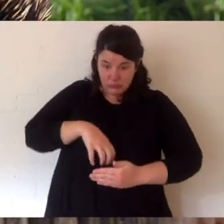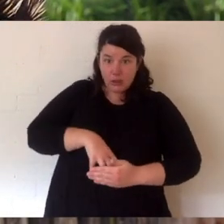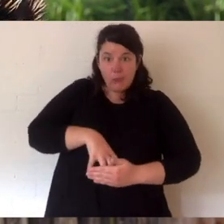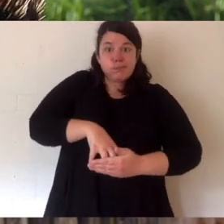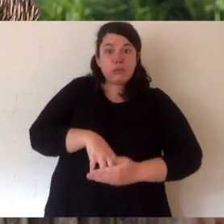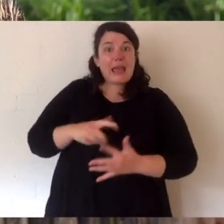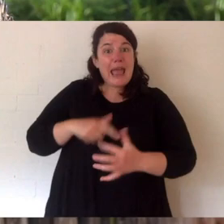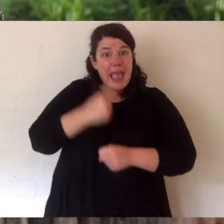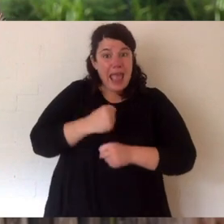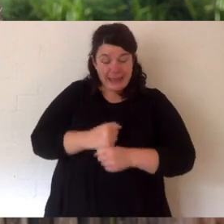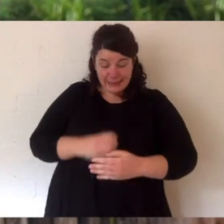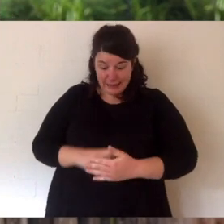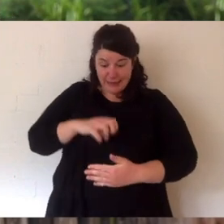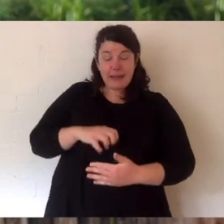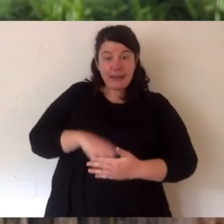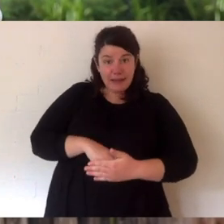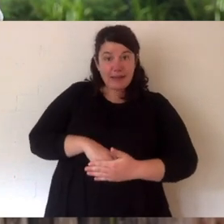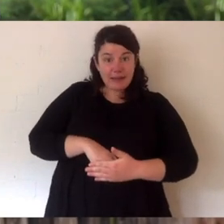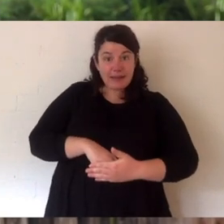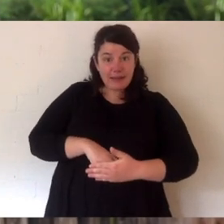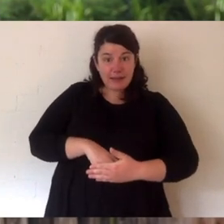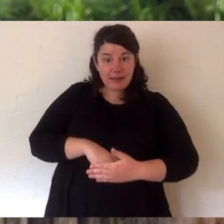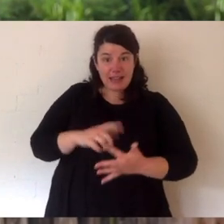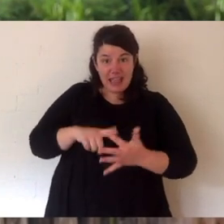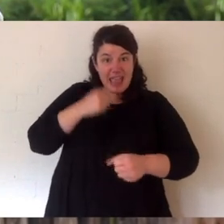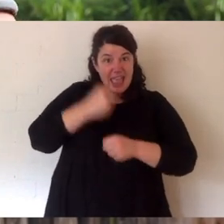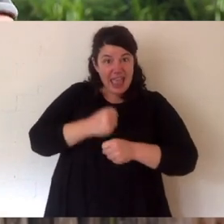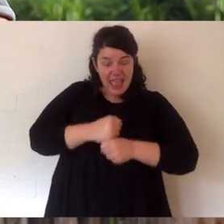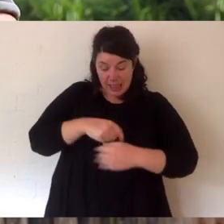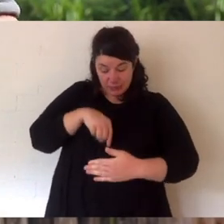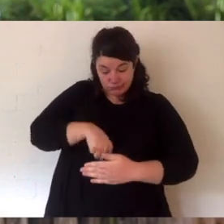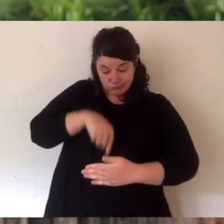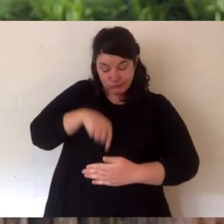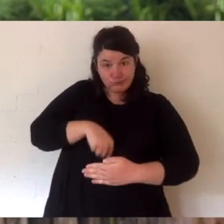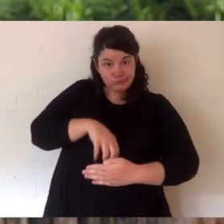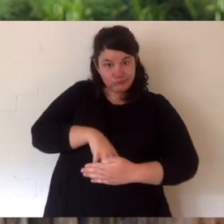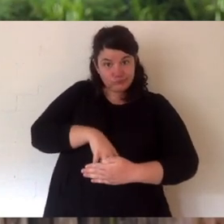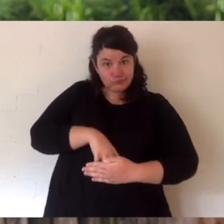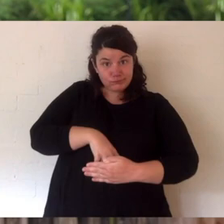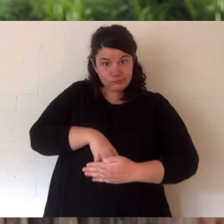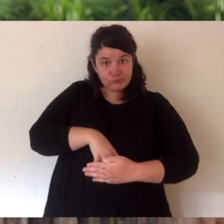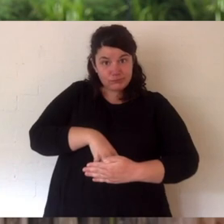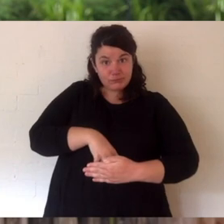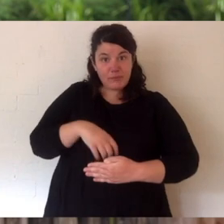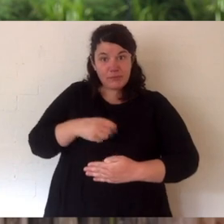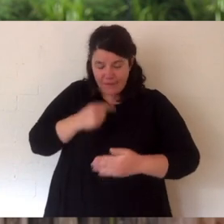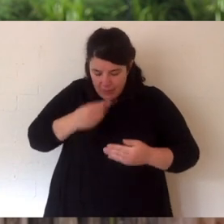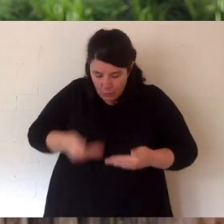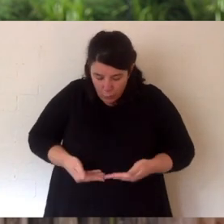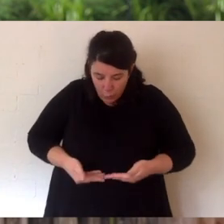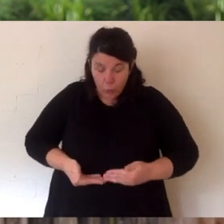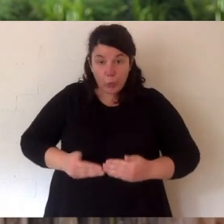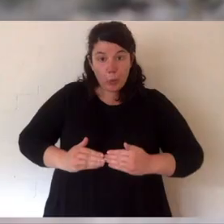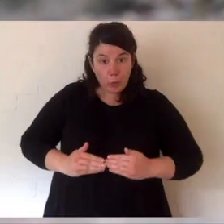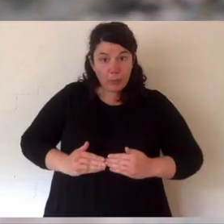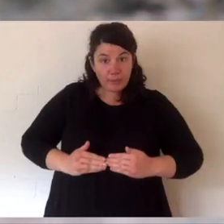female has an egg inside her. And then she lays that egg. This is a big female too. She lays that egg and just